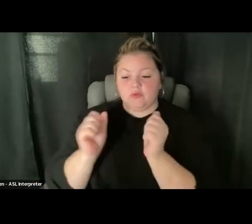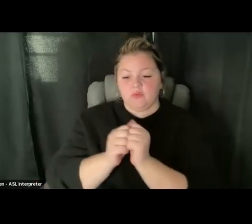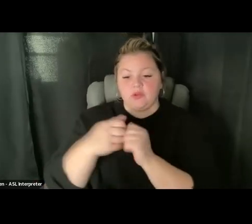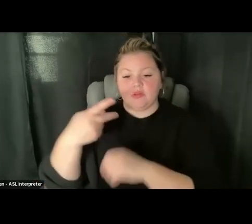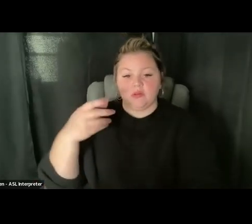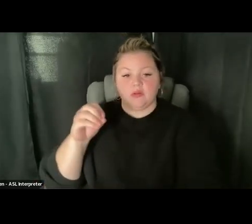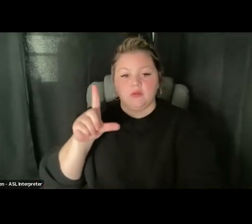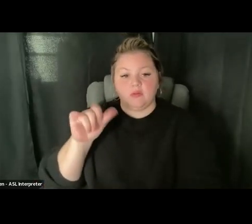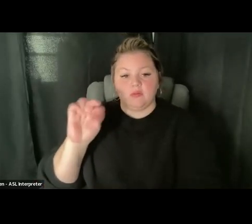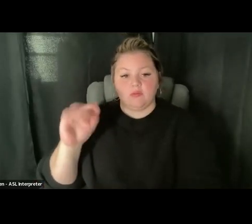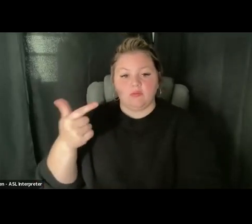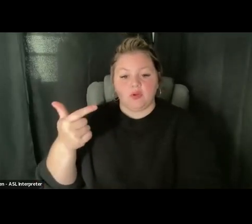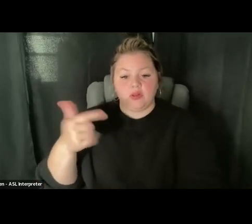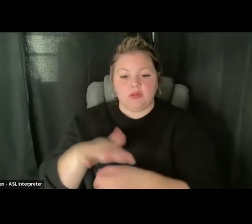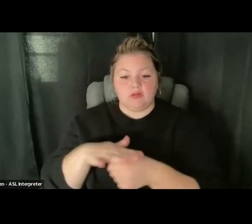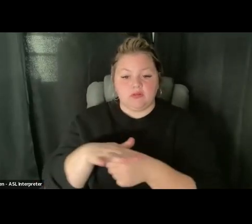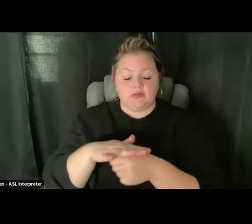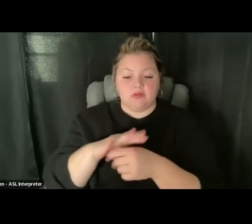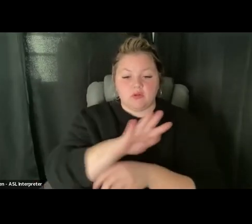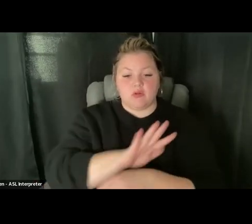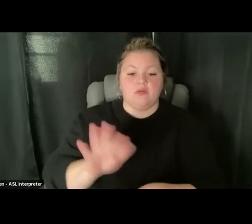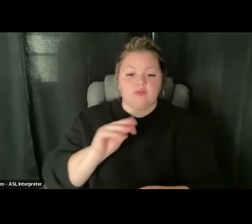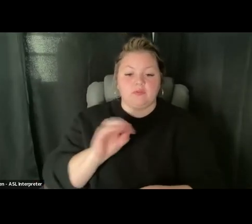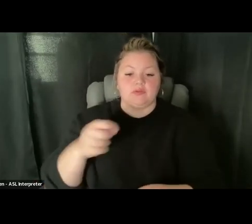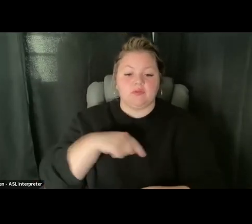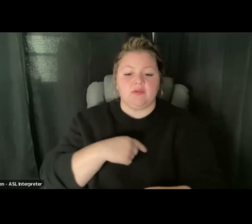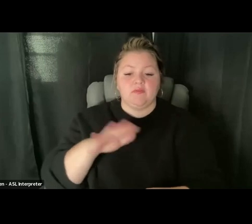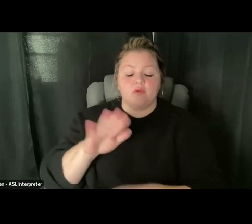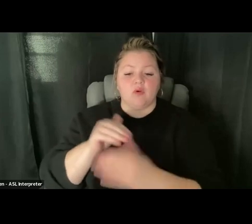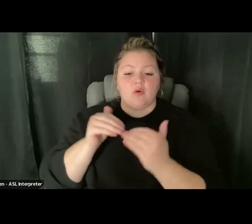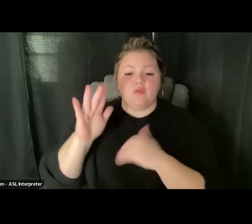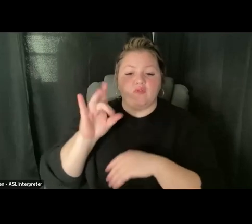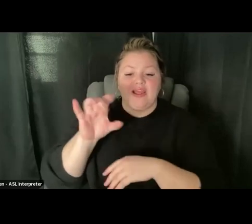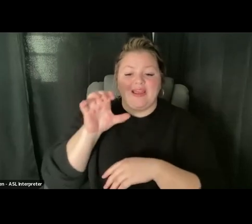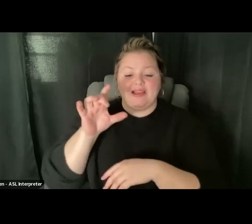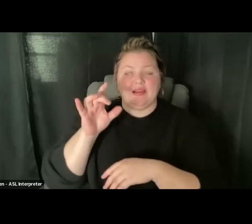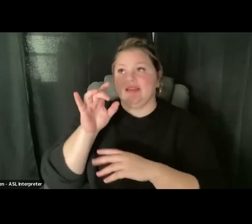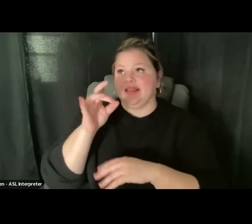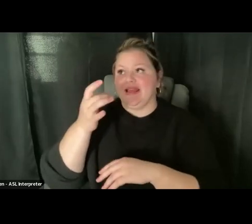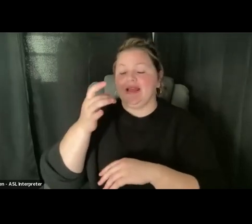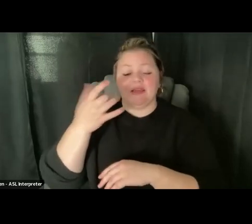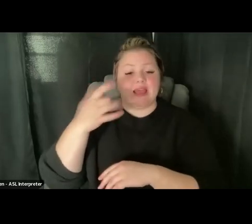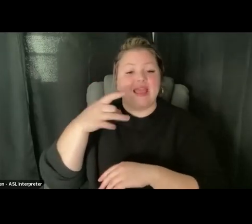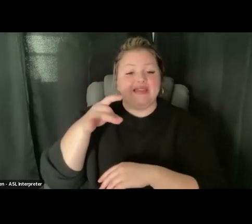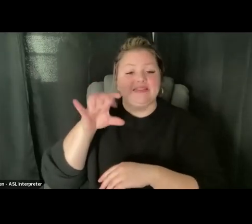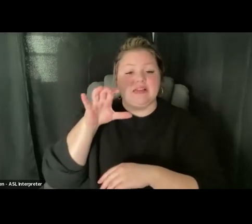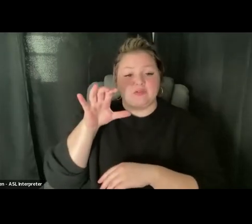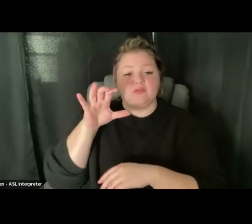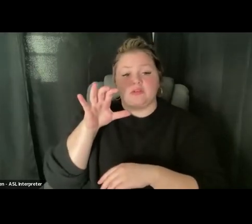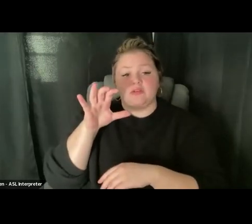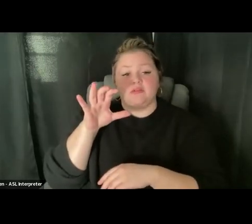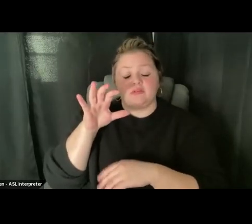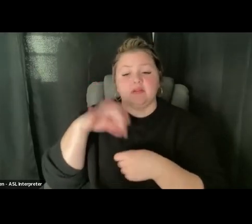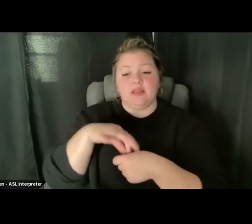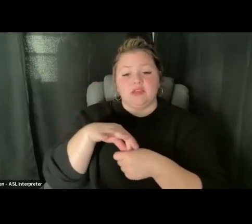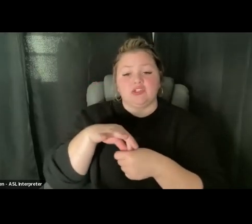I think at this point we have over 1800 polling locations in Massachusetts. Since I started working with